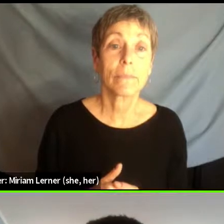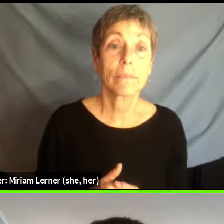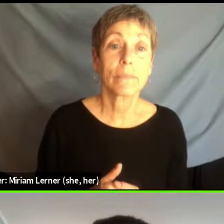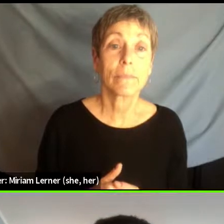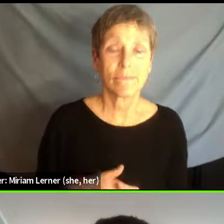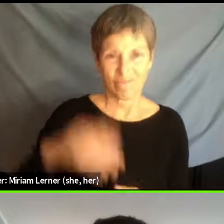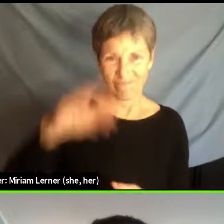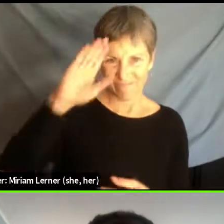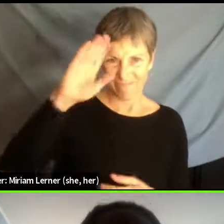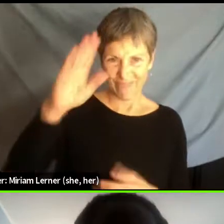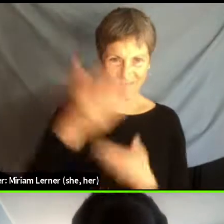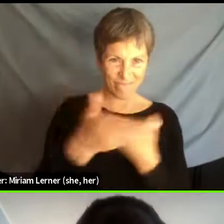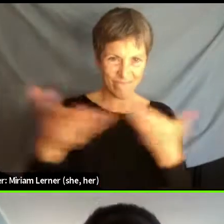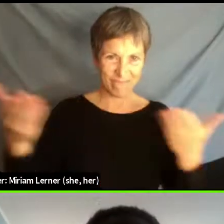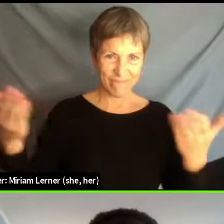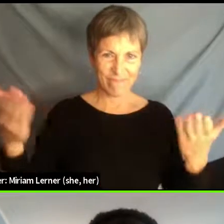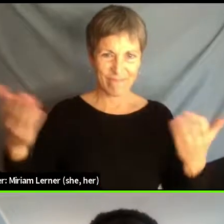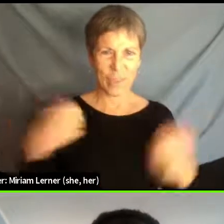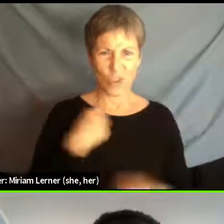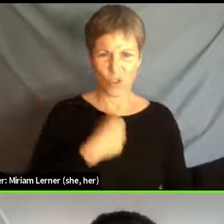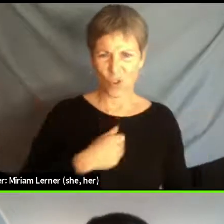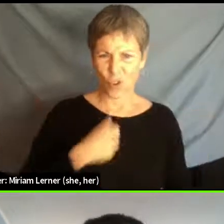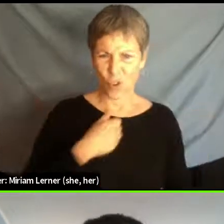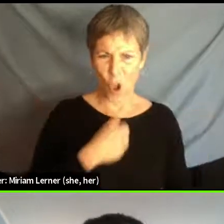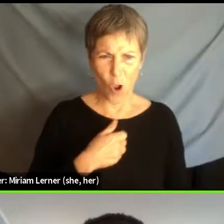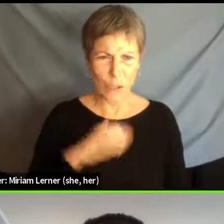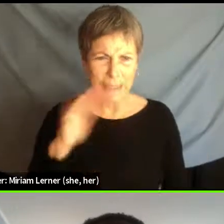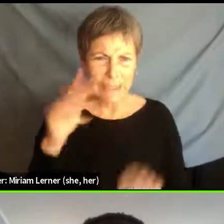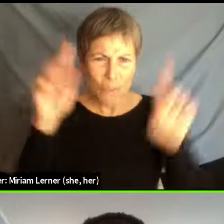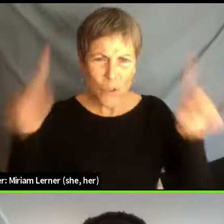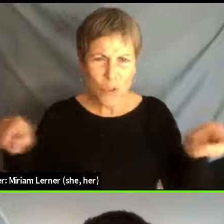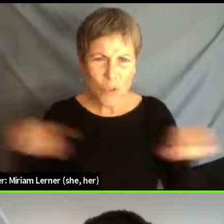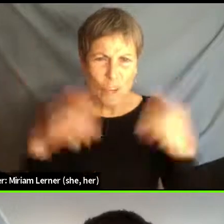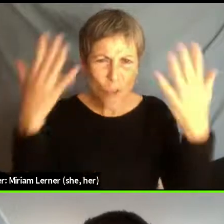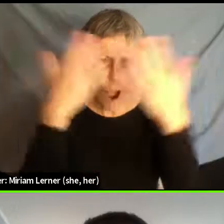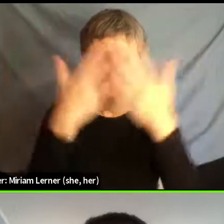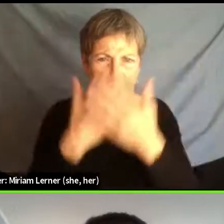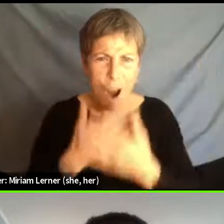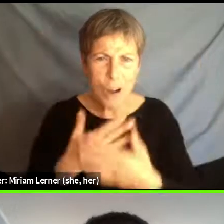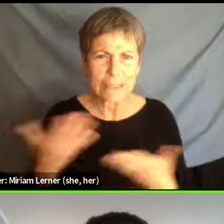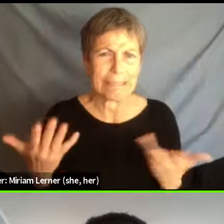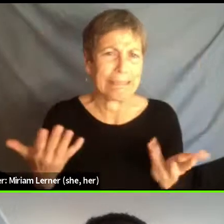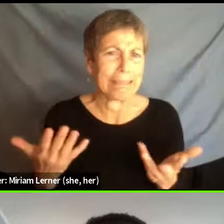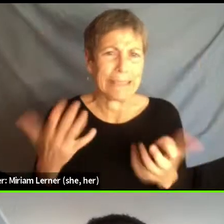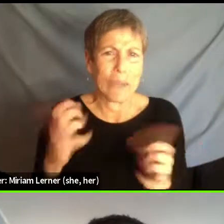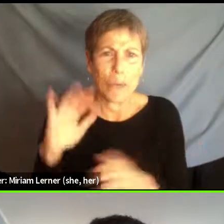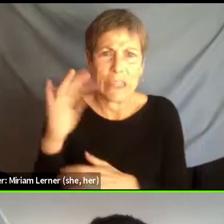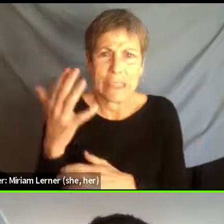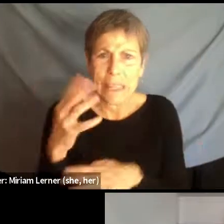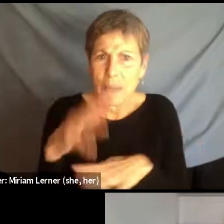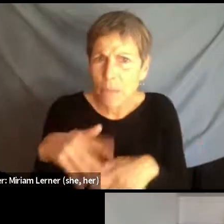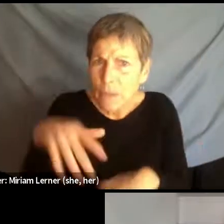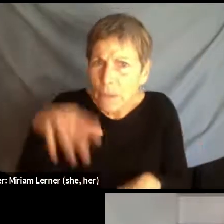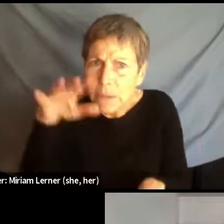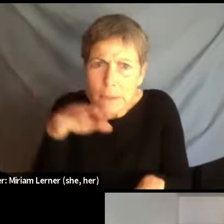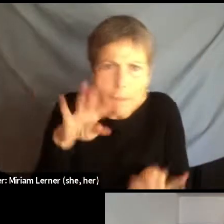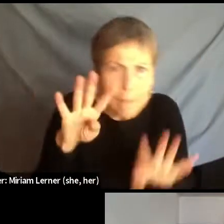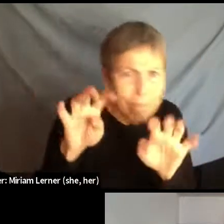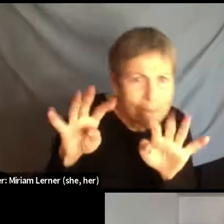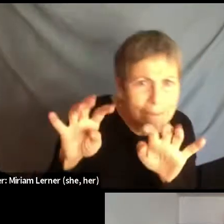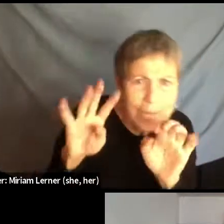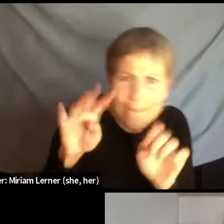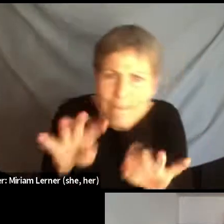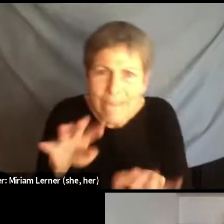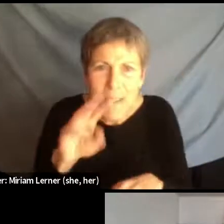Ali everyone. Sorry, looks like the screen is super dark here. I don't mean to come up as mysterious. My name